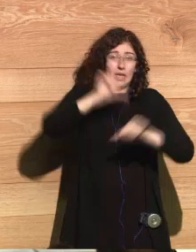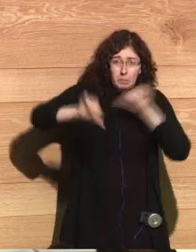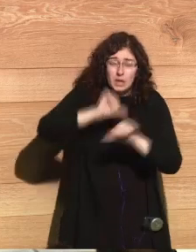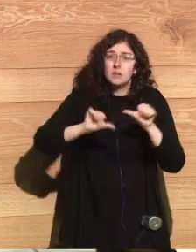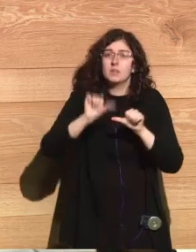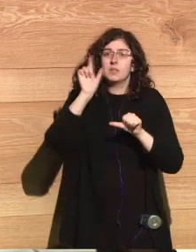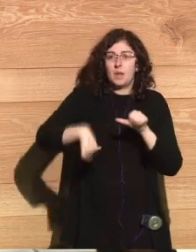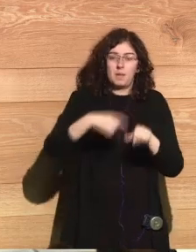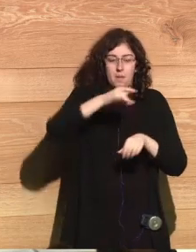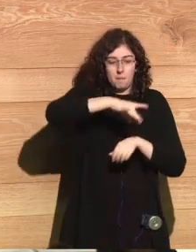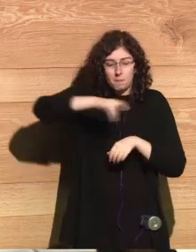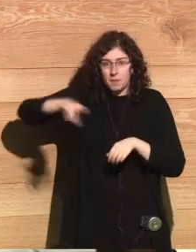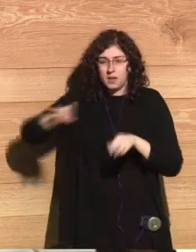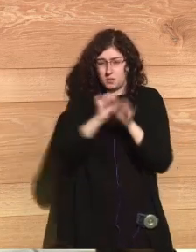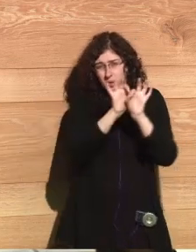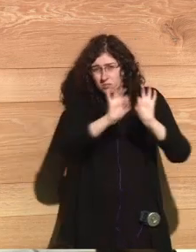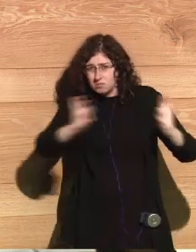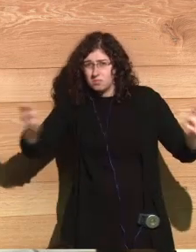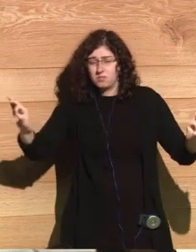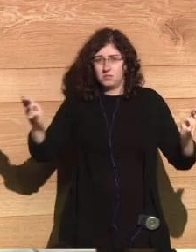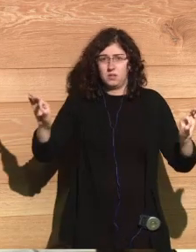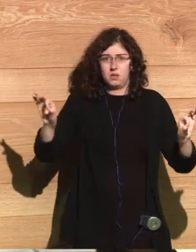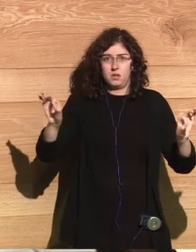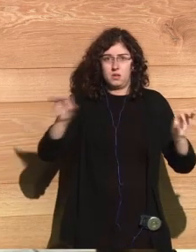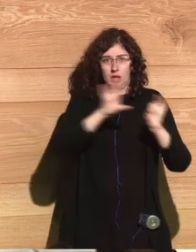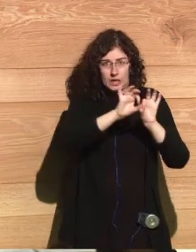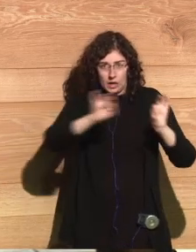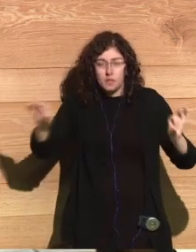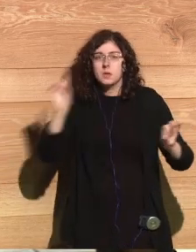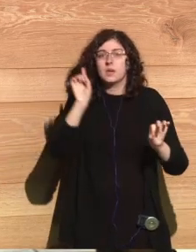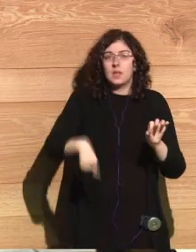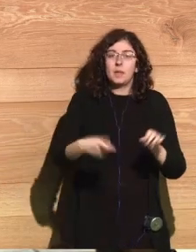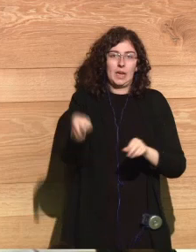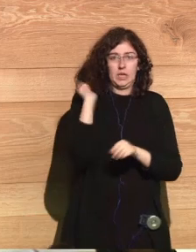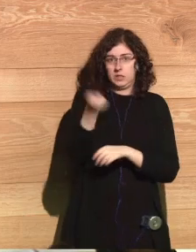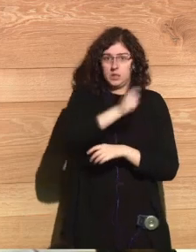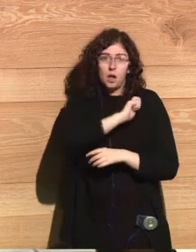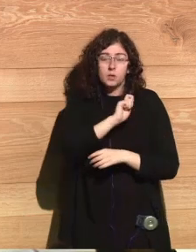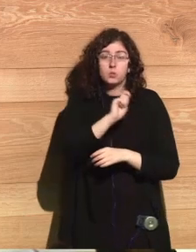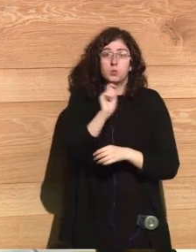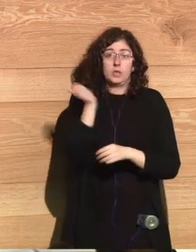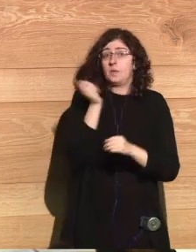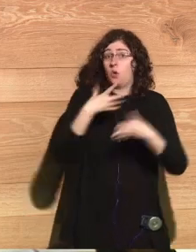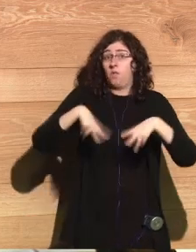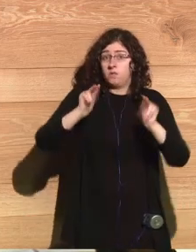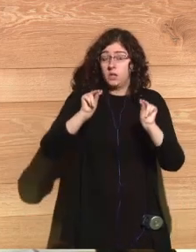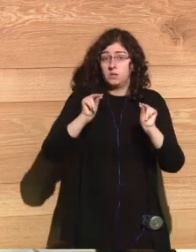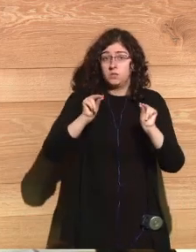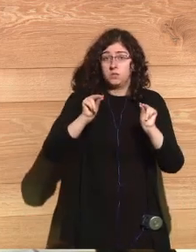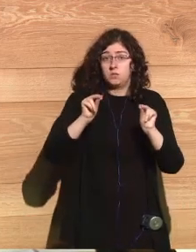biological landmines. And that prohibition also worked with slavery. Slavery, when